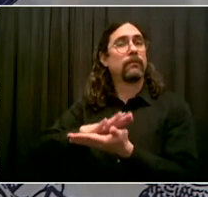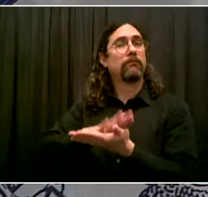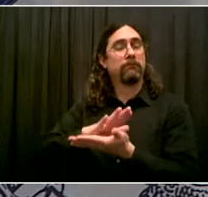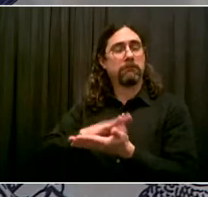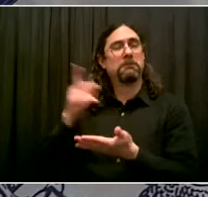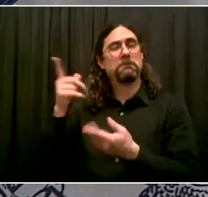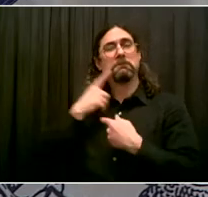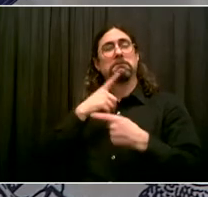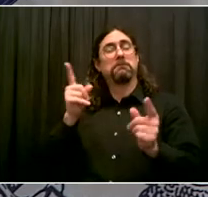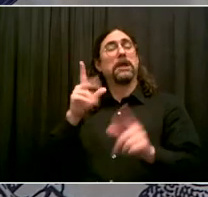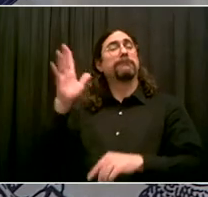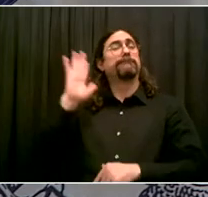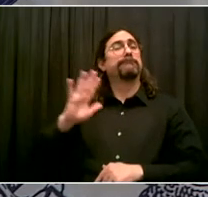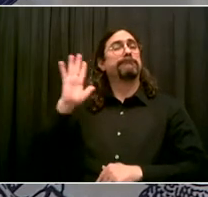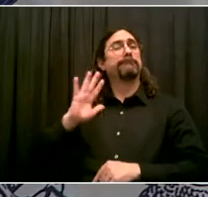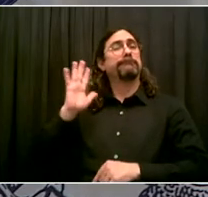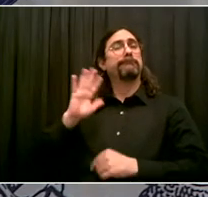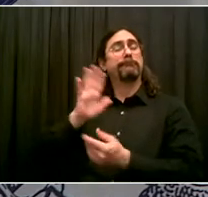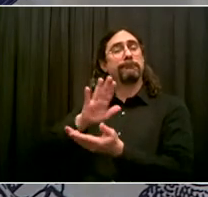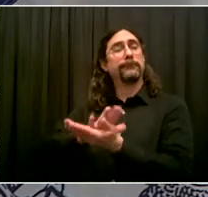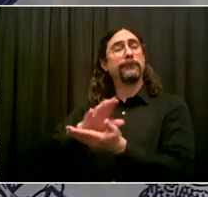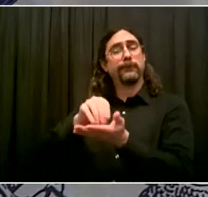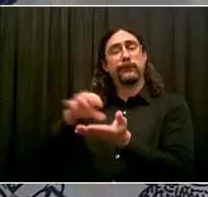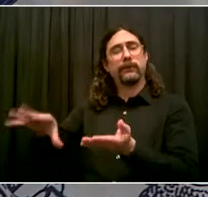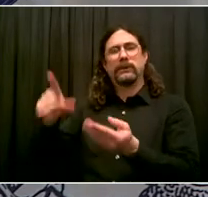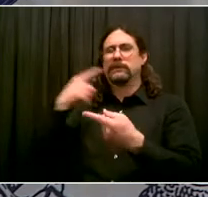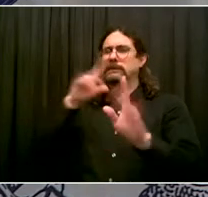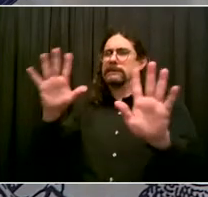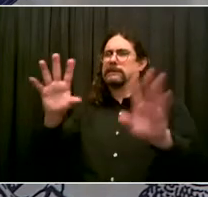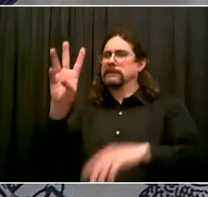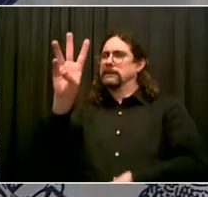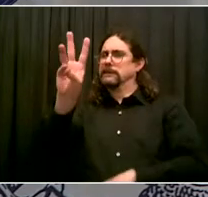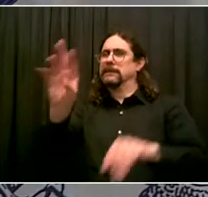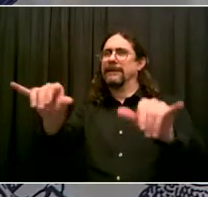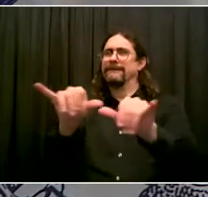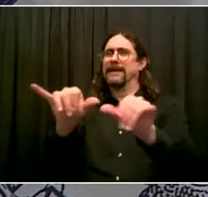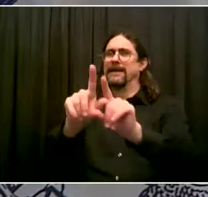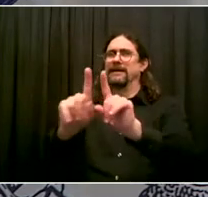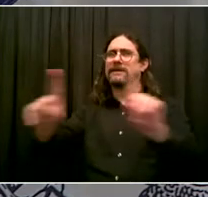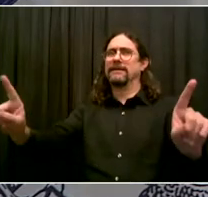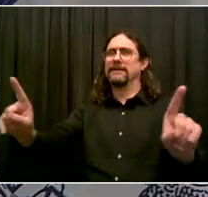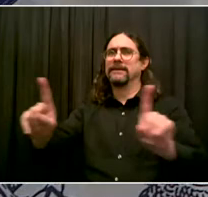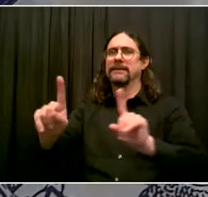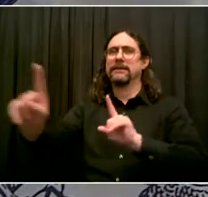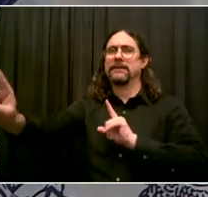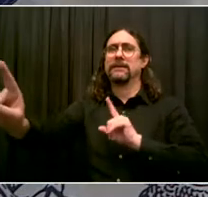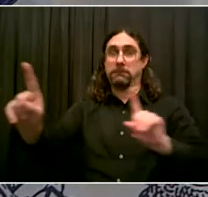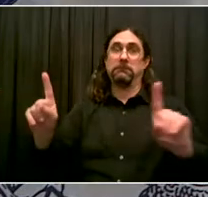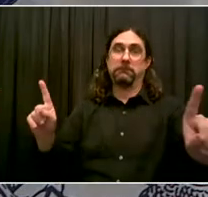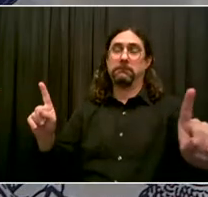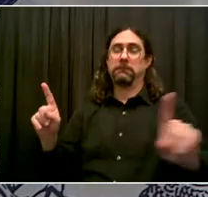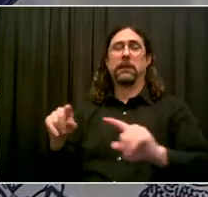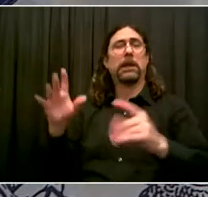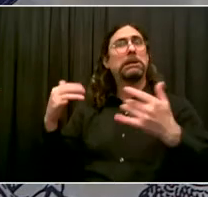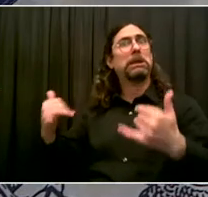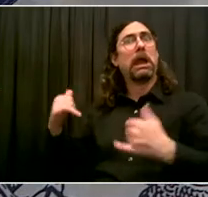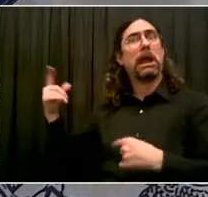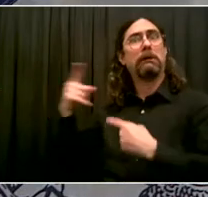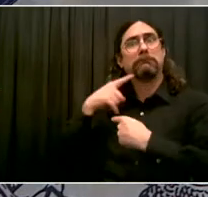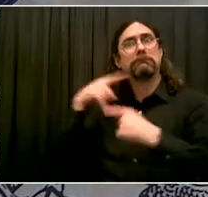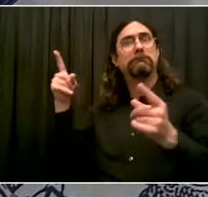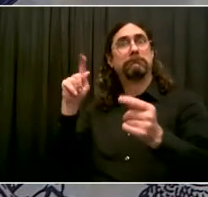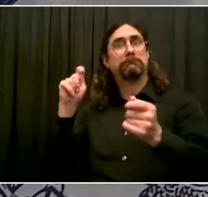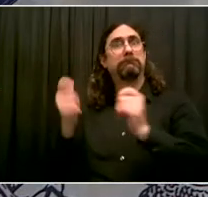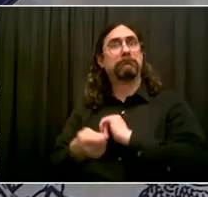approach reopening plans or plans right now for schools? Absolutely. Sophia, I would say